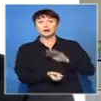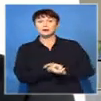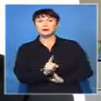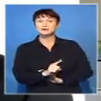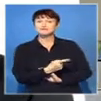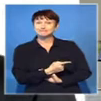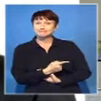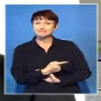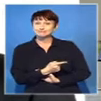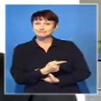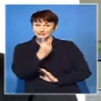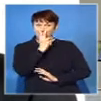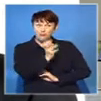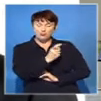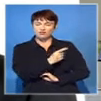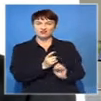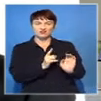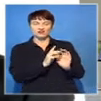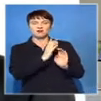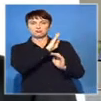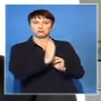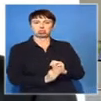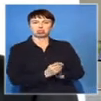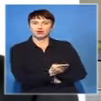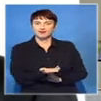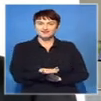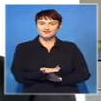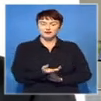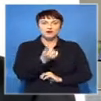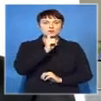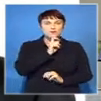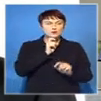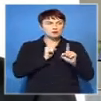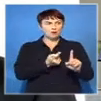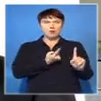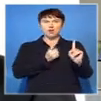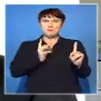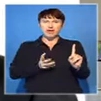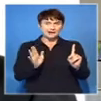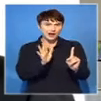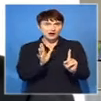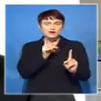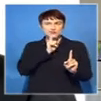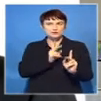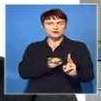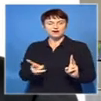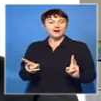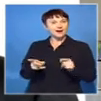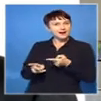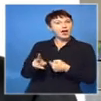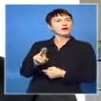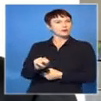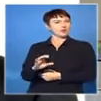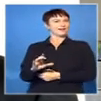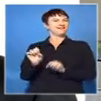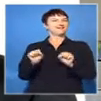you get the risk. But if you diversify and utilize more than one form of energy, including nuclear, you'll